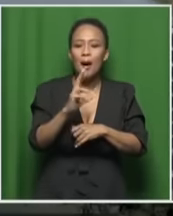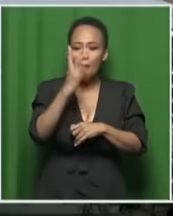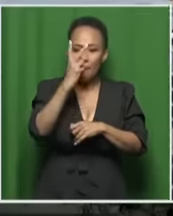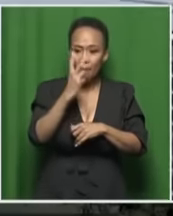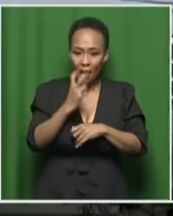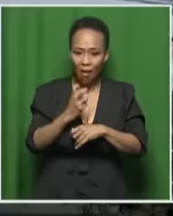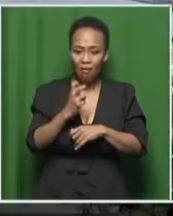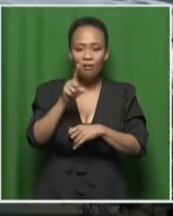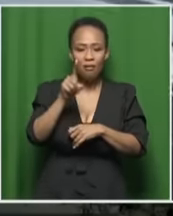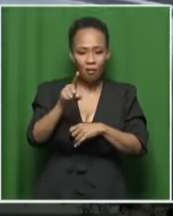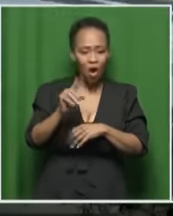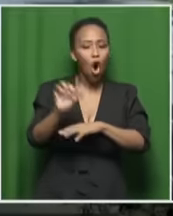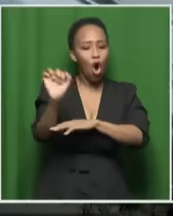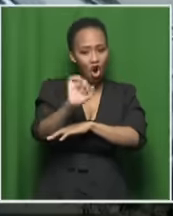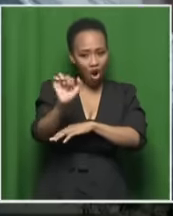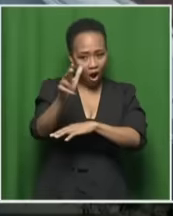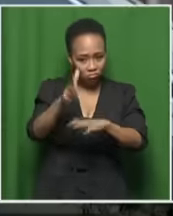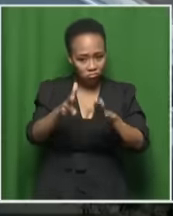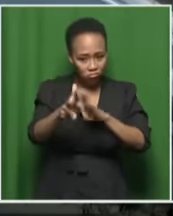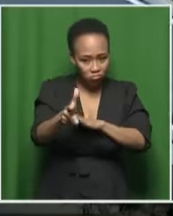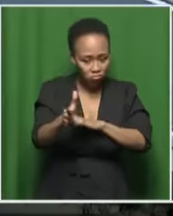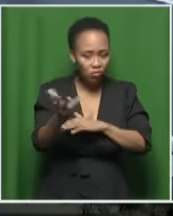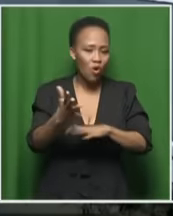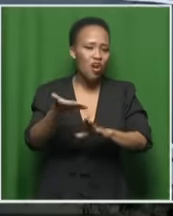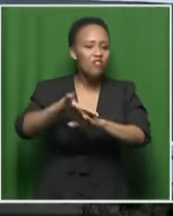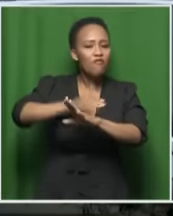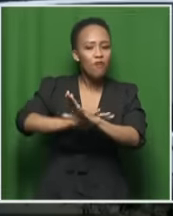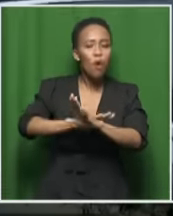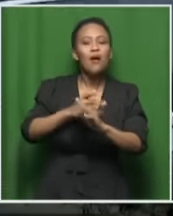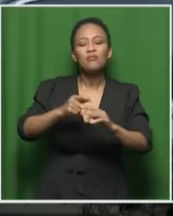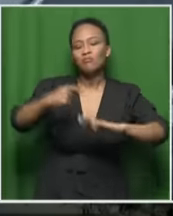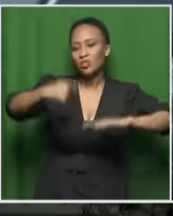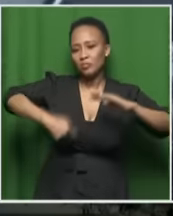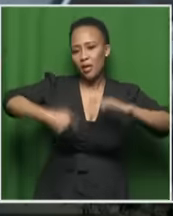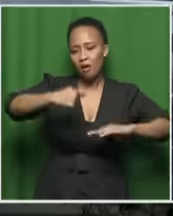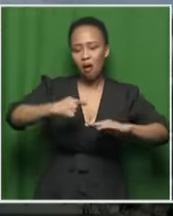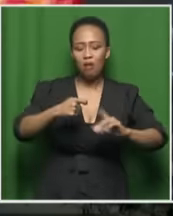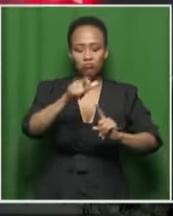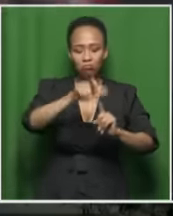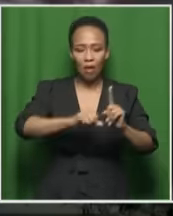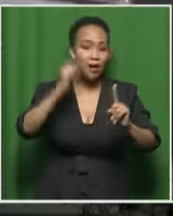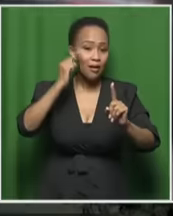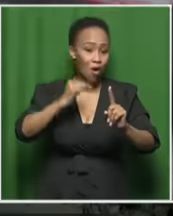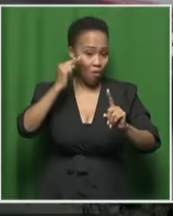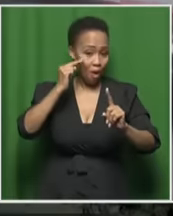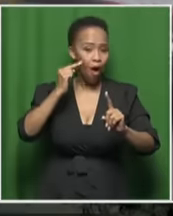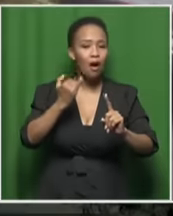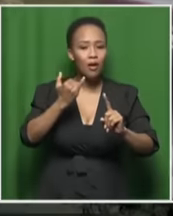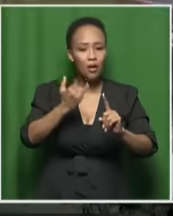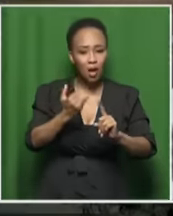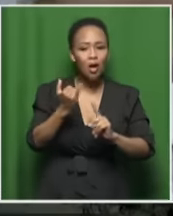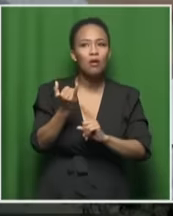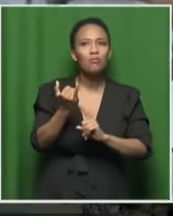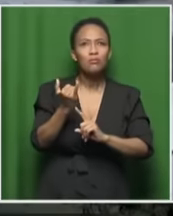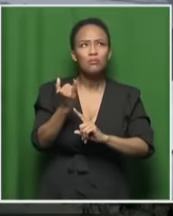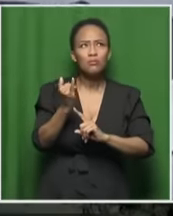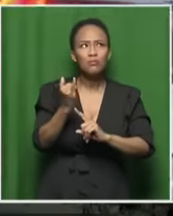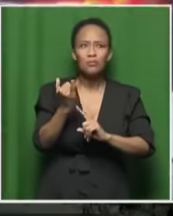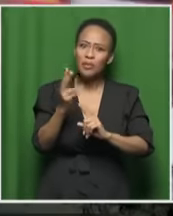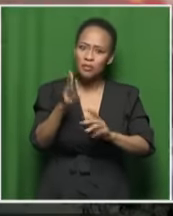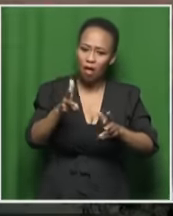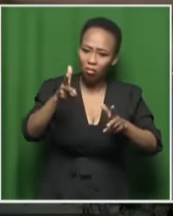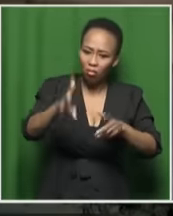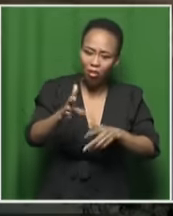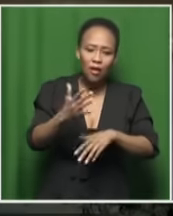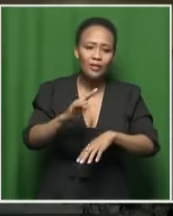arrived here at the home of the former speaker of the National Assembly, Nosi Viwe Mapisa Ngakula, just shortly after five o'clock this morning. It